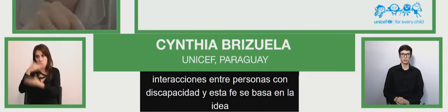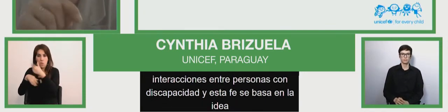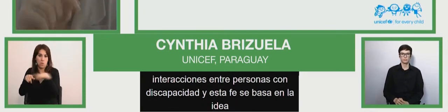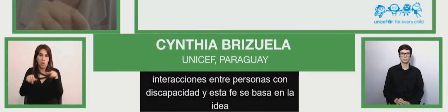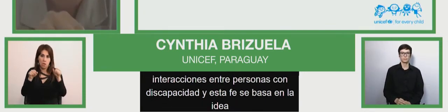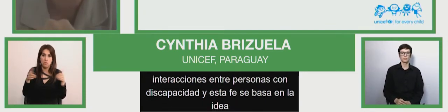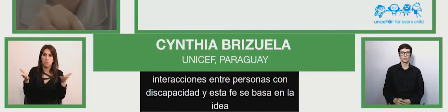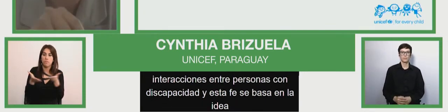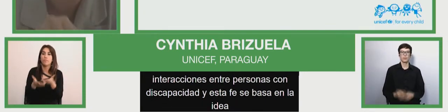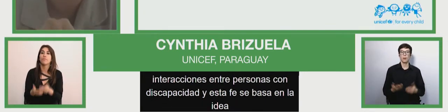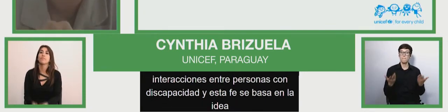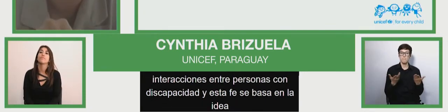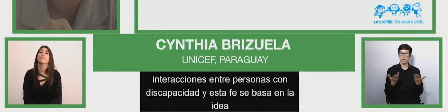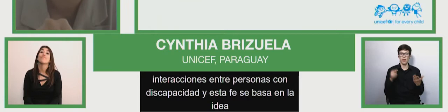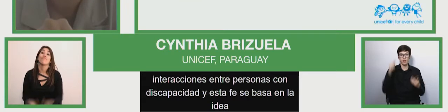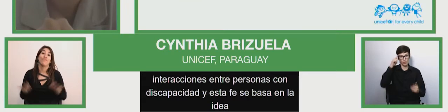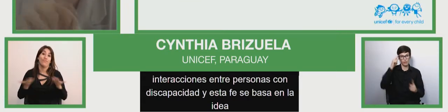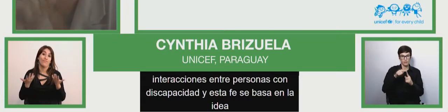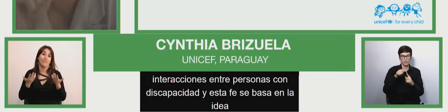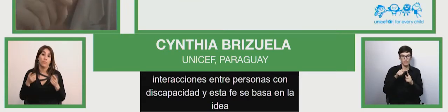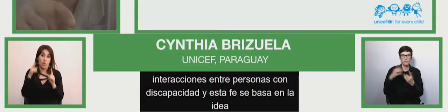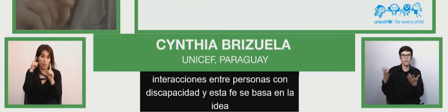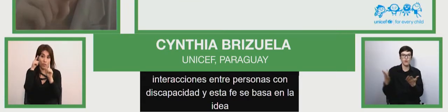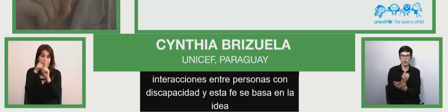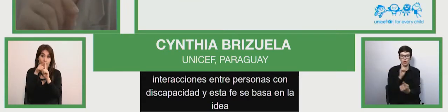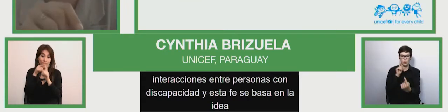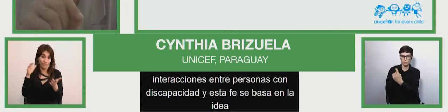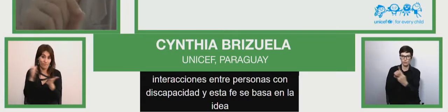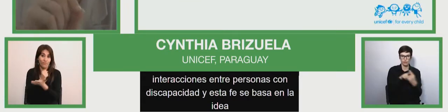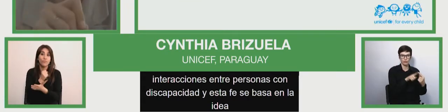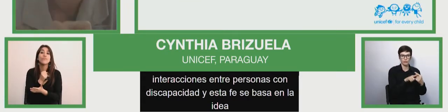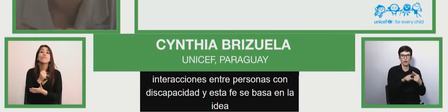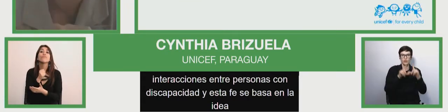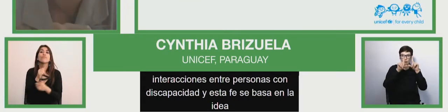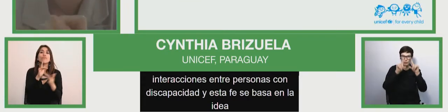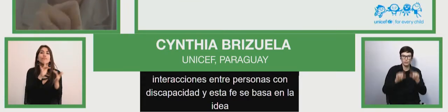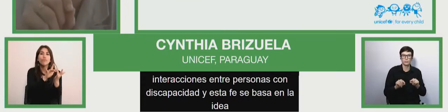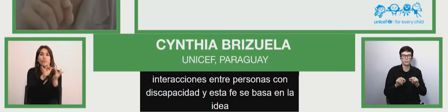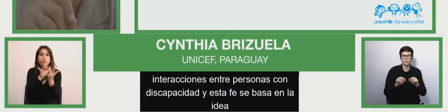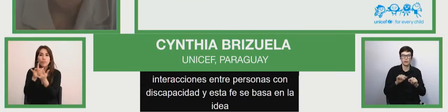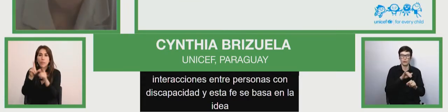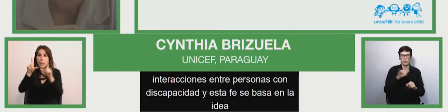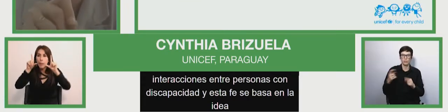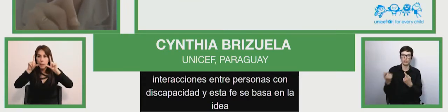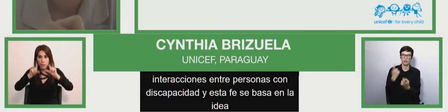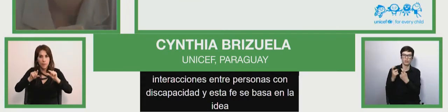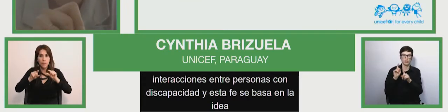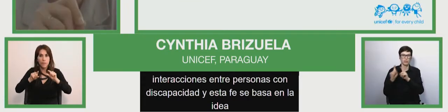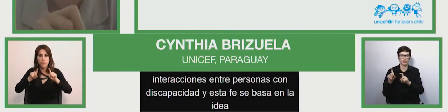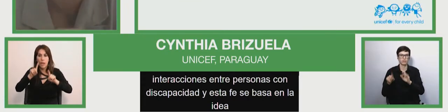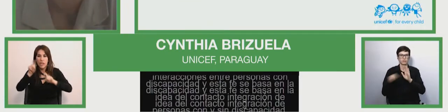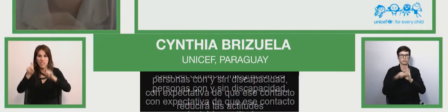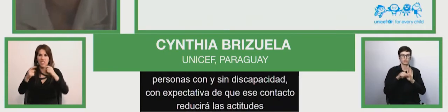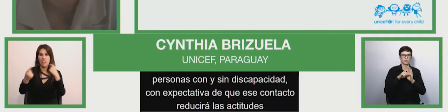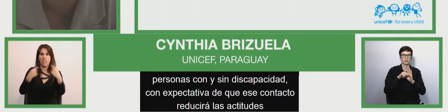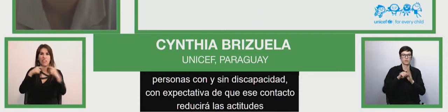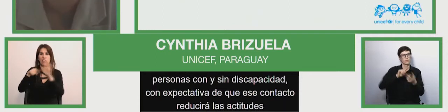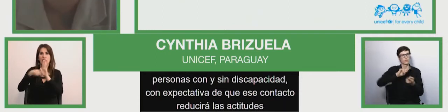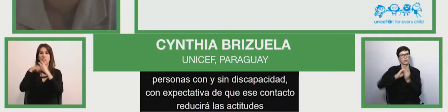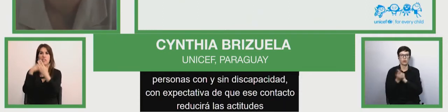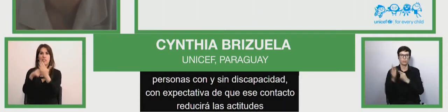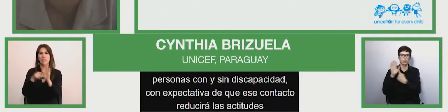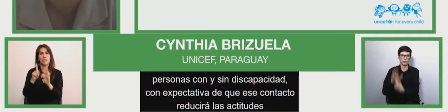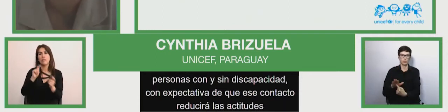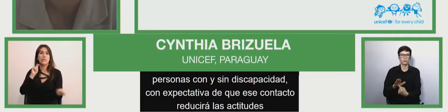that context we will reduce prejudicial attitudes and would change social norms so what are we looking with this